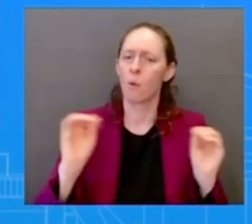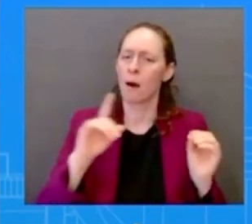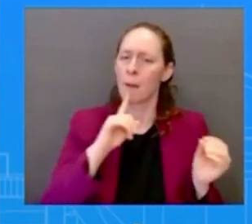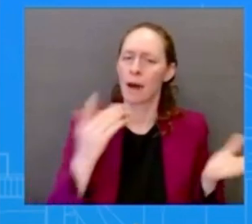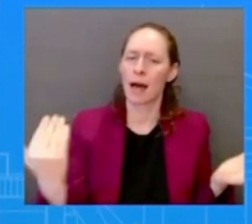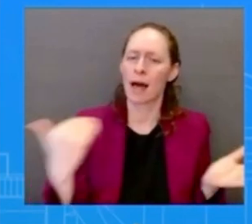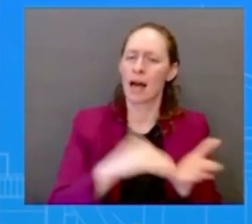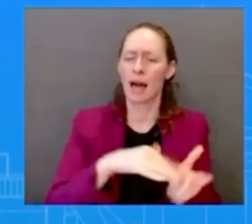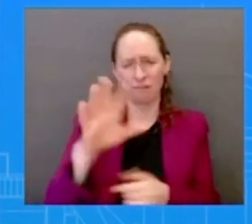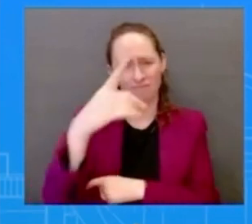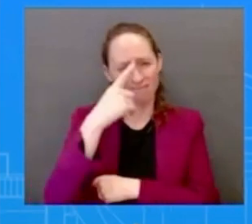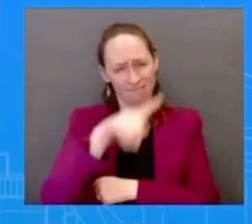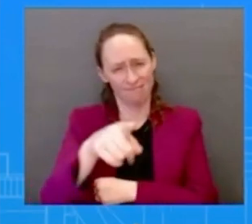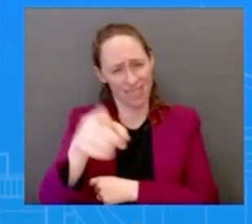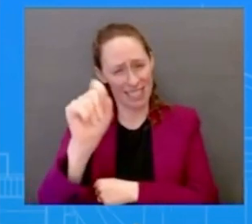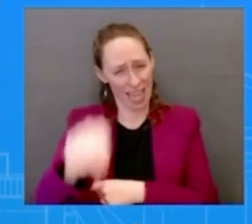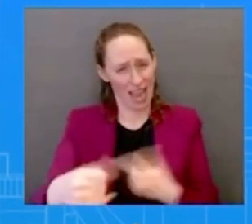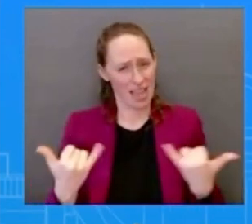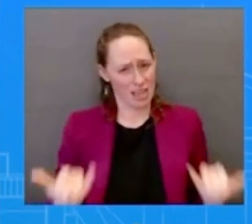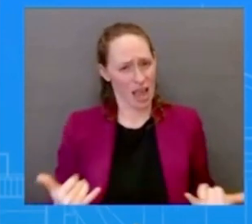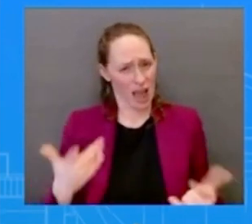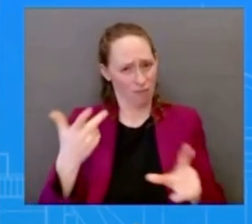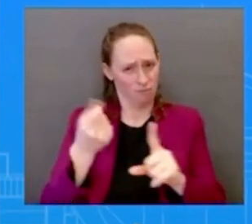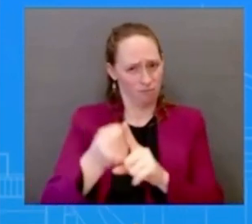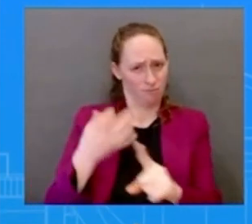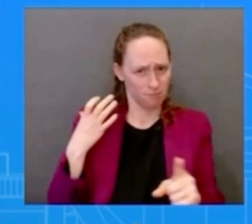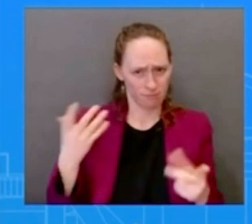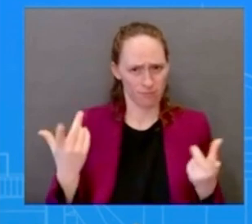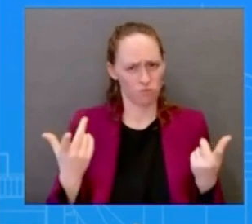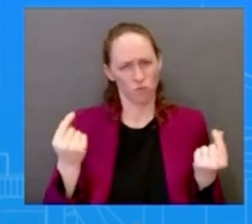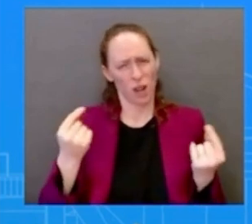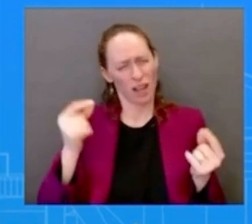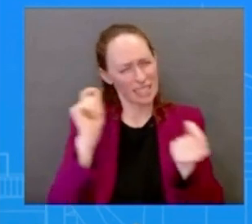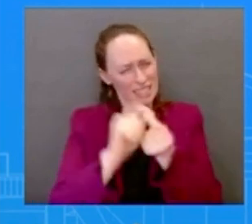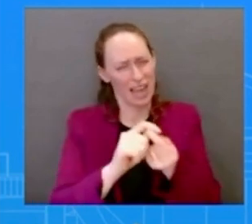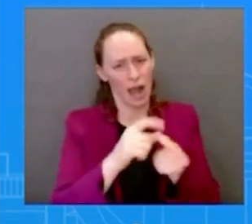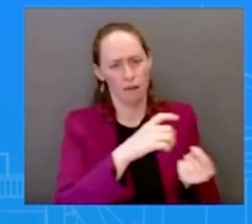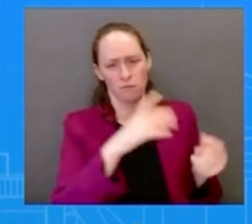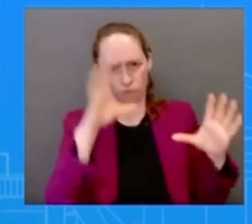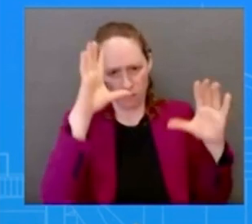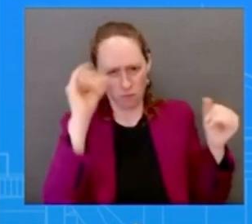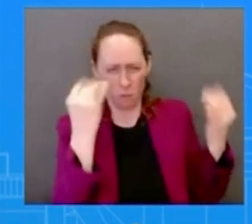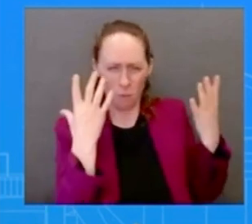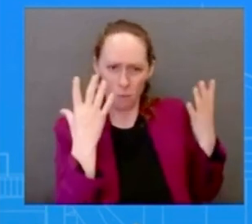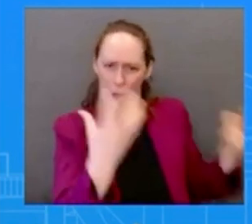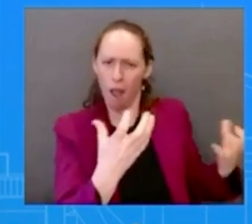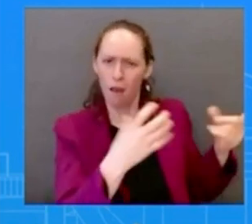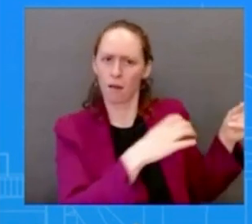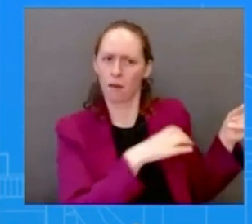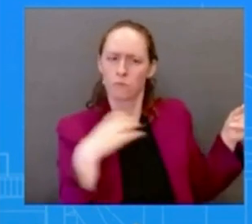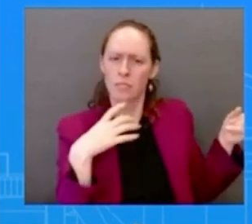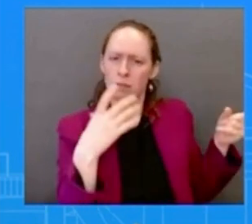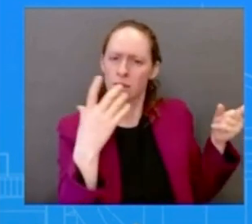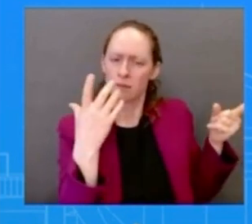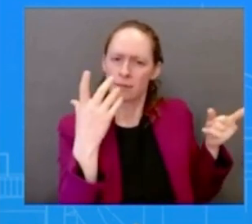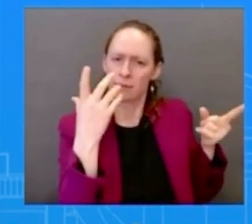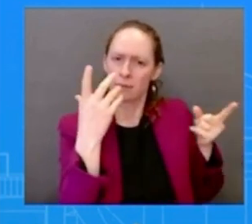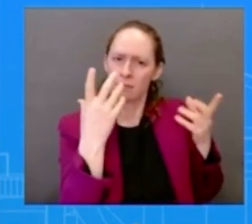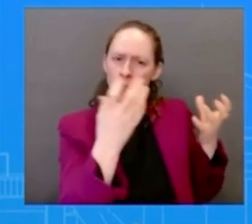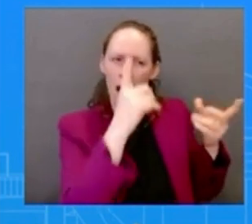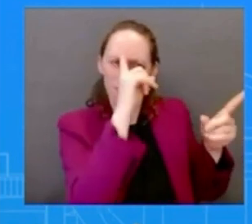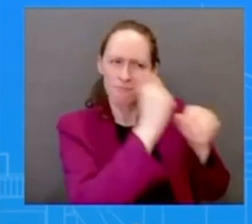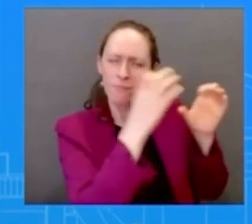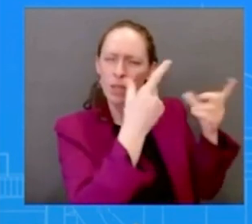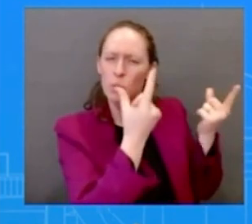congress and the banking regulators on this issue so to answer uh the sec the first question i guess uh